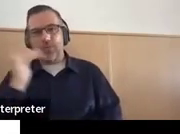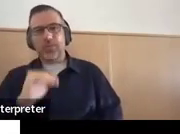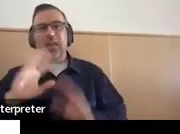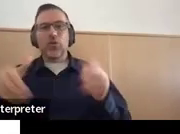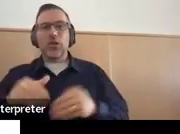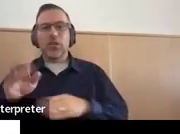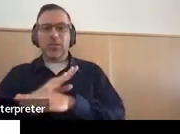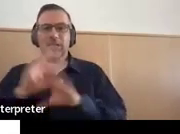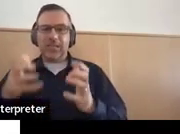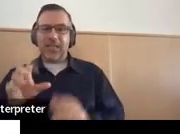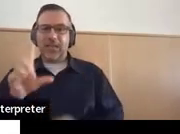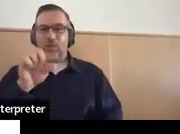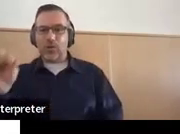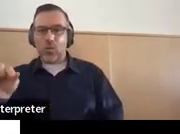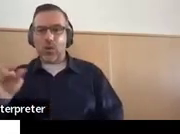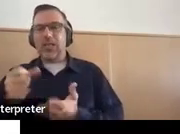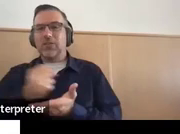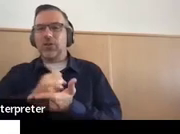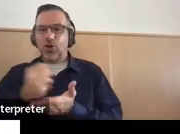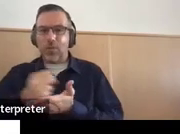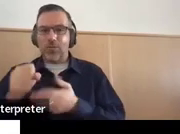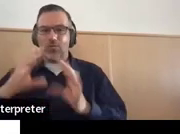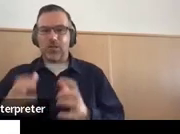and he had his carpentry class in 2022.